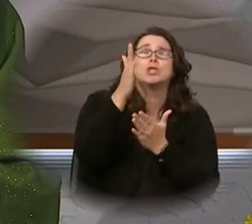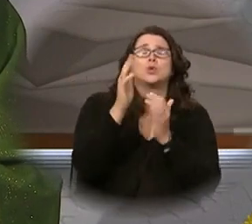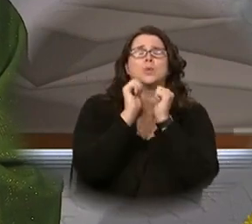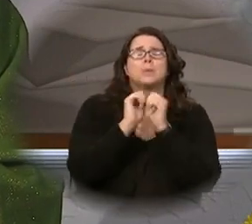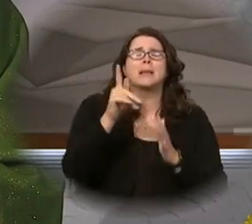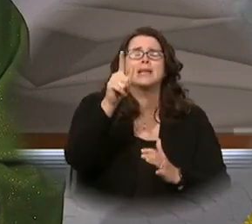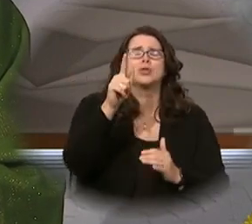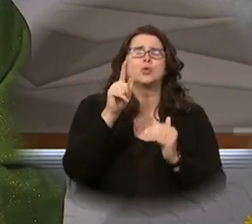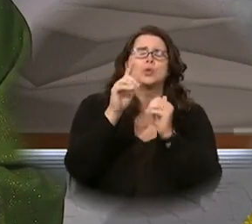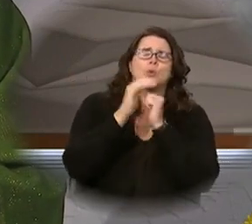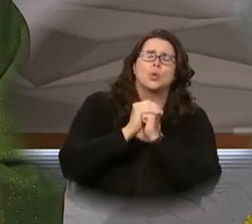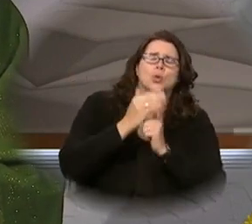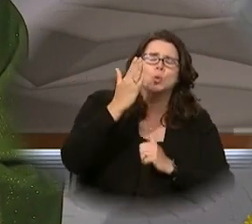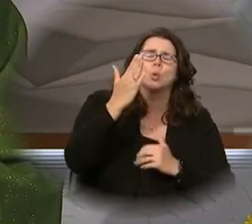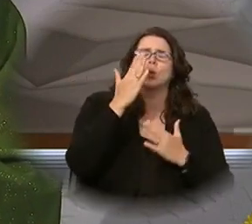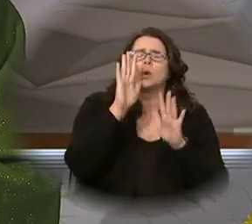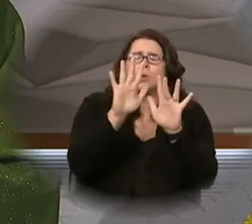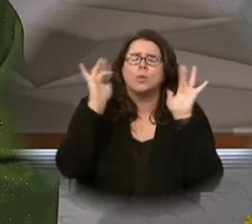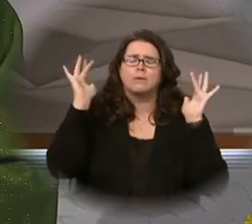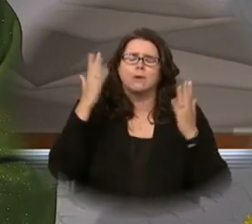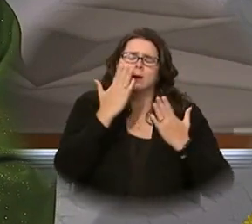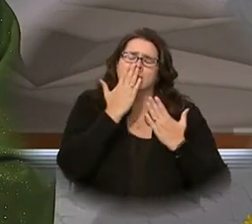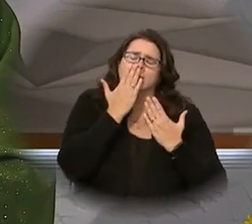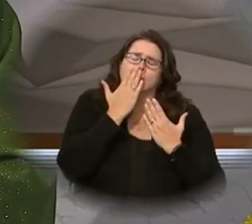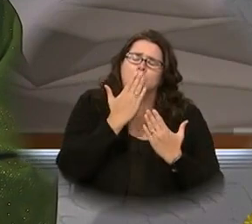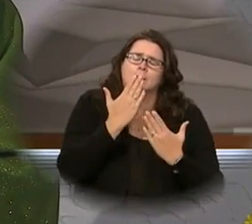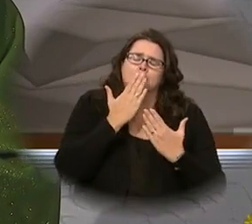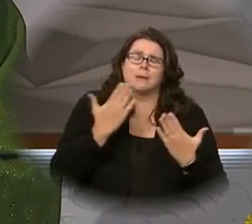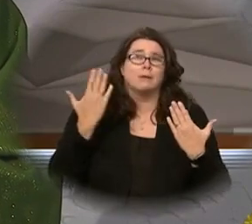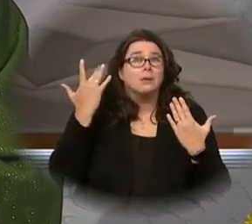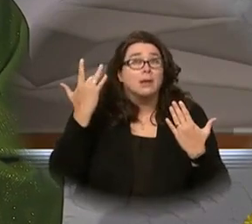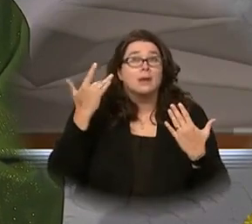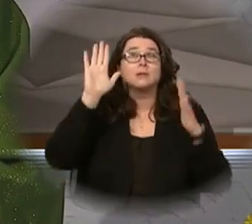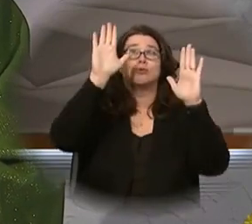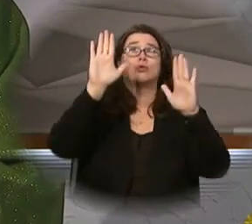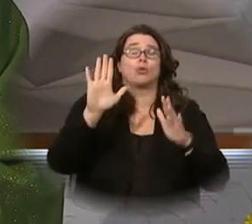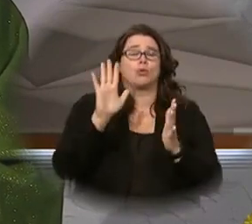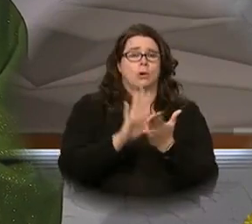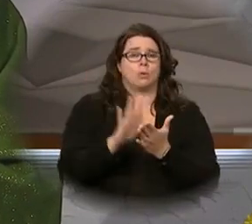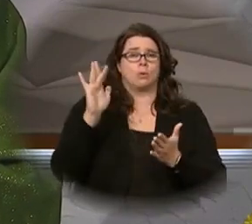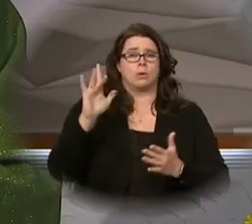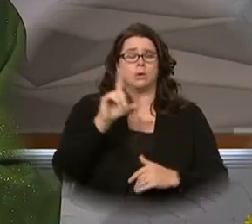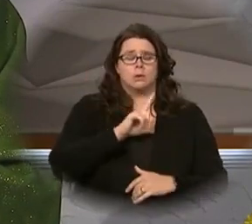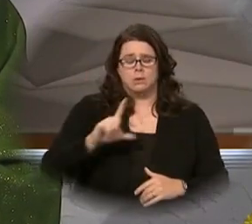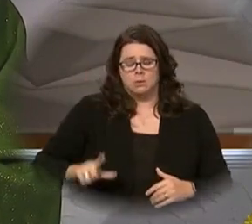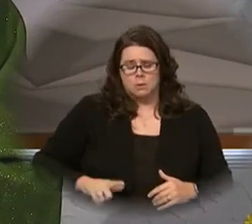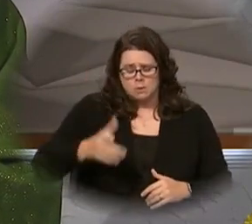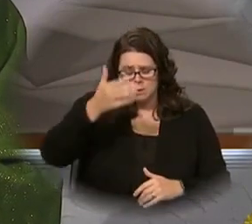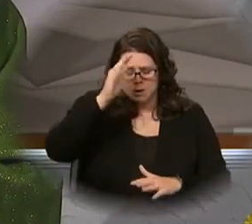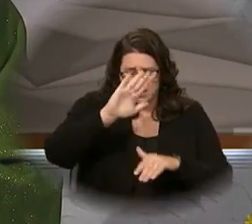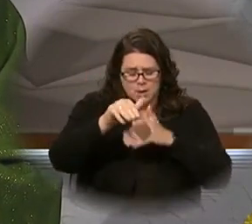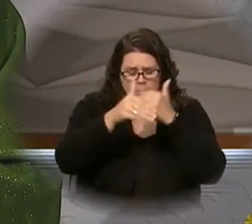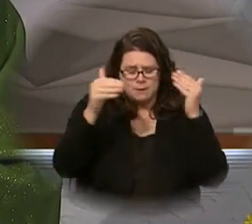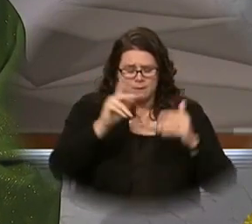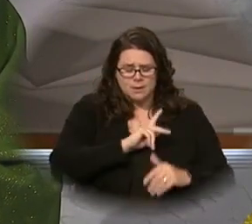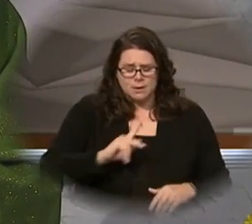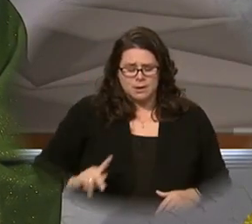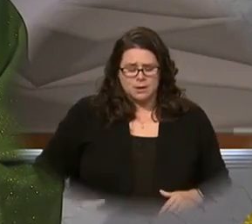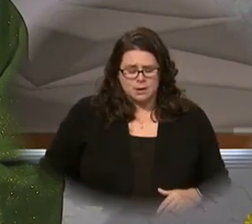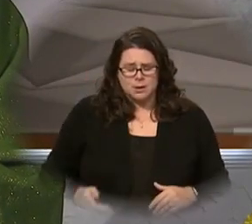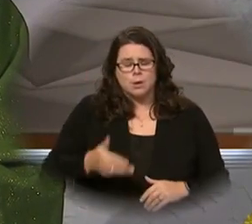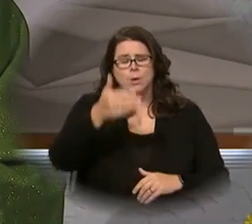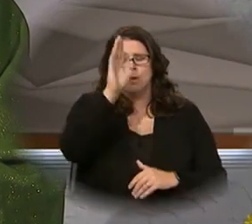we bless you we adore you we glorify you we give you thanks for your great glory Lord God